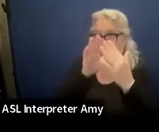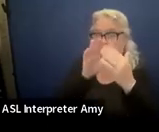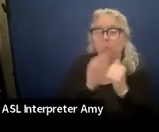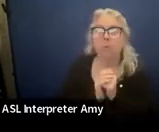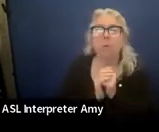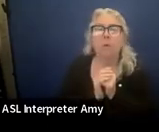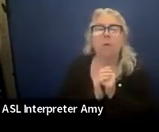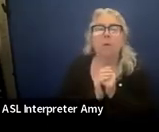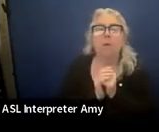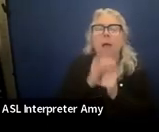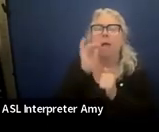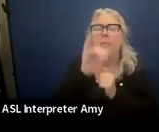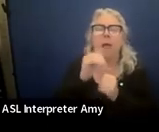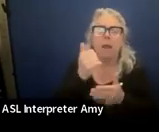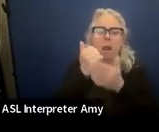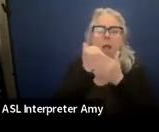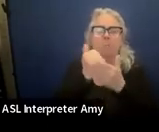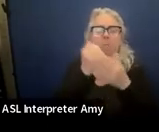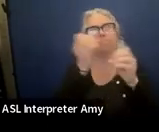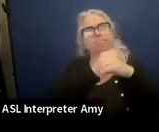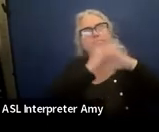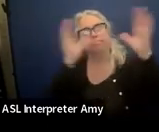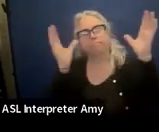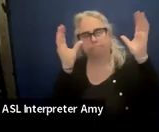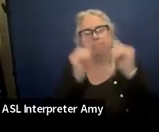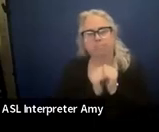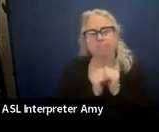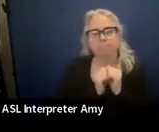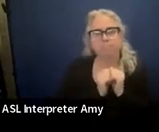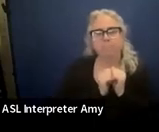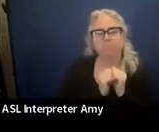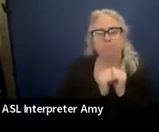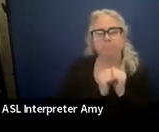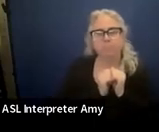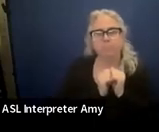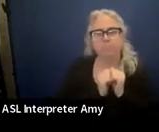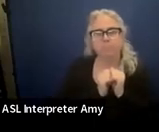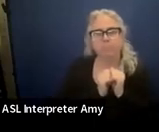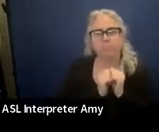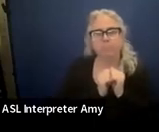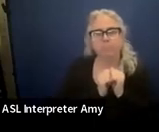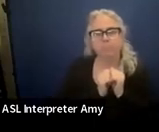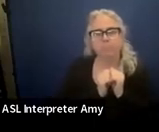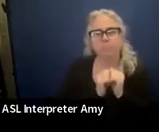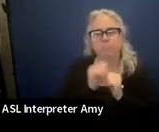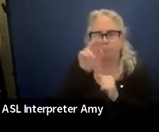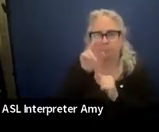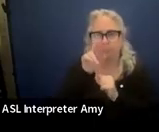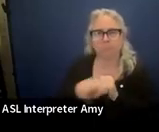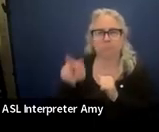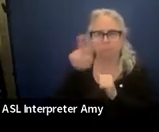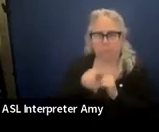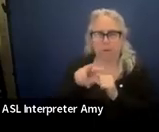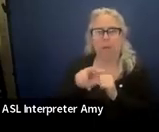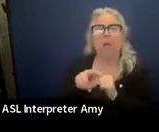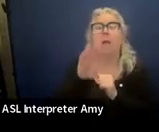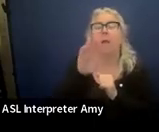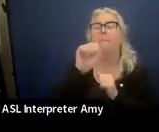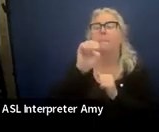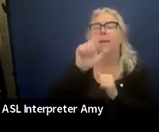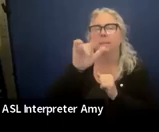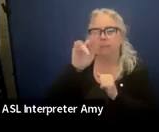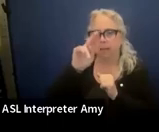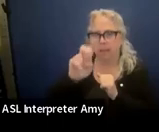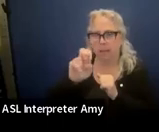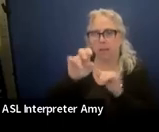So, this kind of helps me think about it in a good way. So, your baseline data, your measurement data for your goal, and your progress